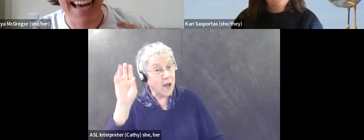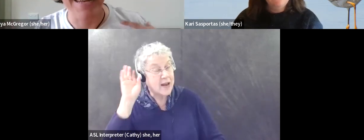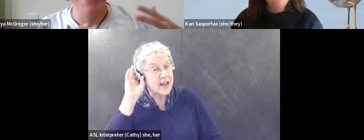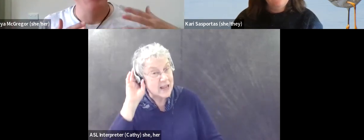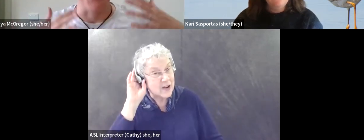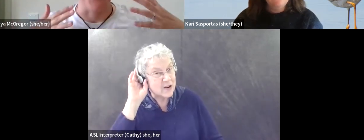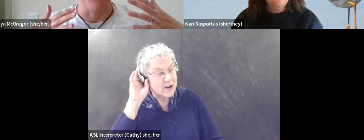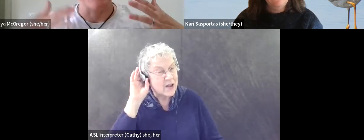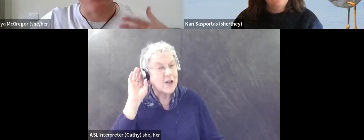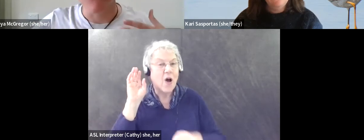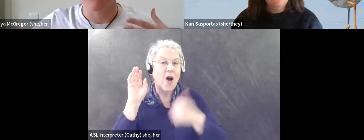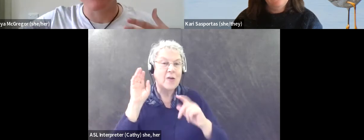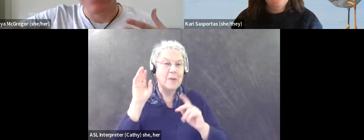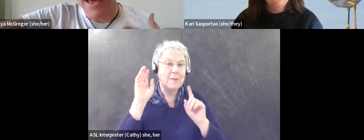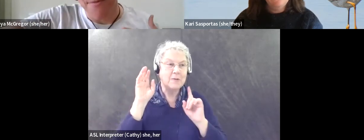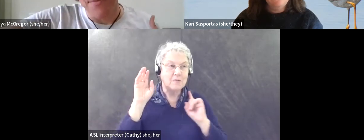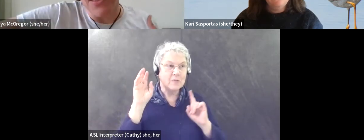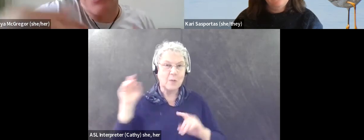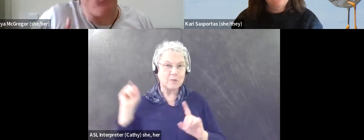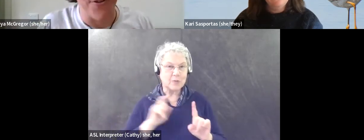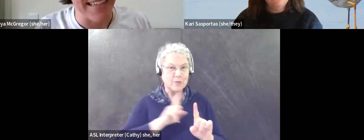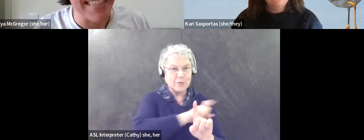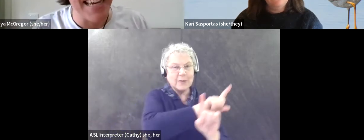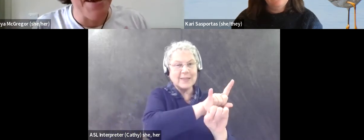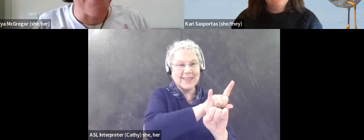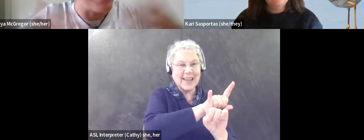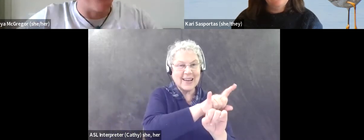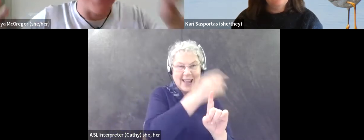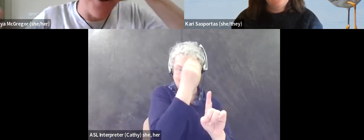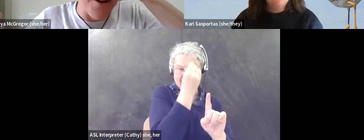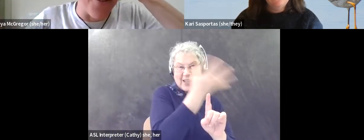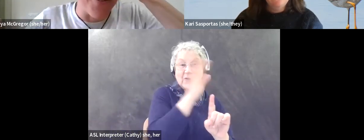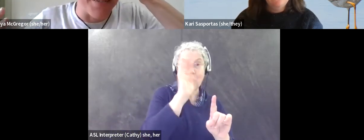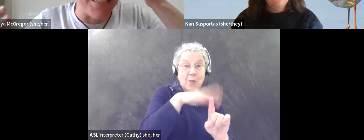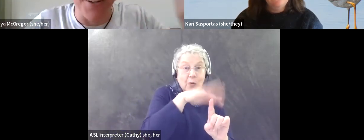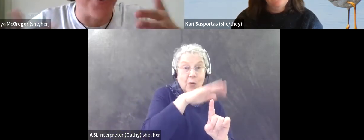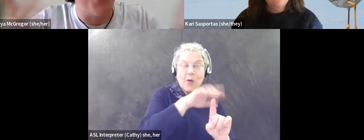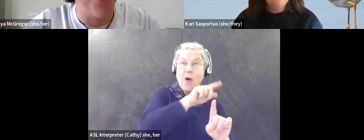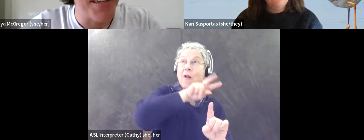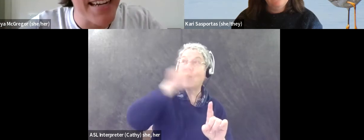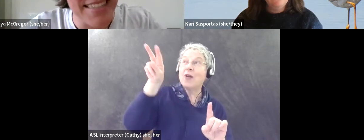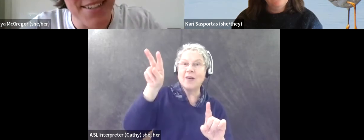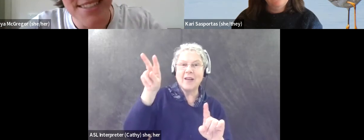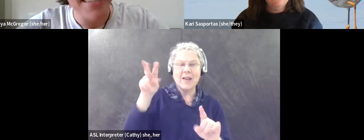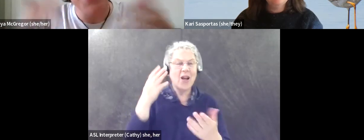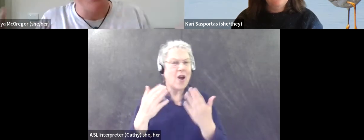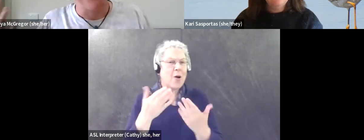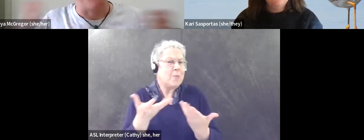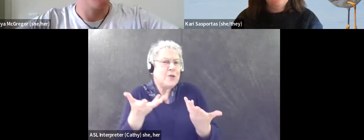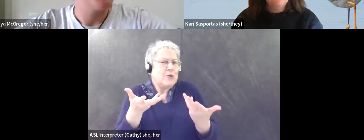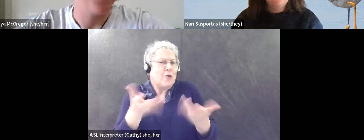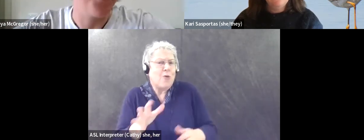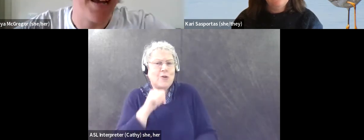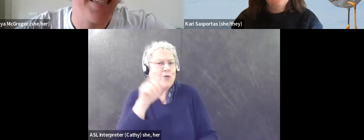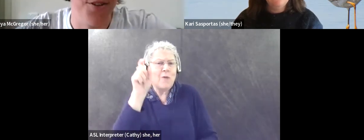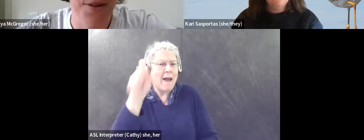left side. So it's helpful to them that I know this, but if it's not helpful for someone to know, or you don't feel like disclosing, you don't have